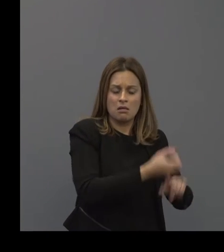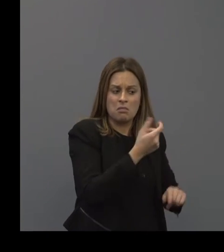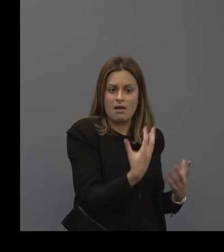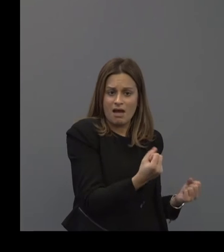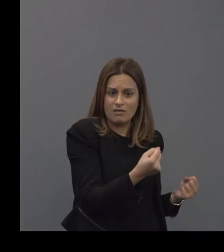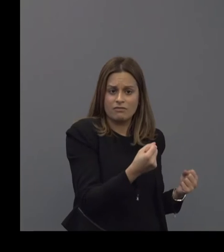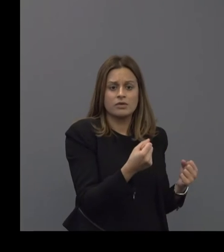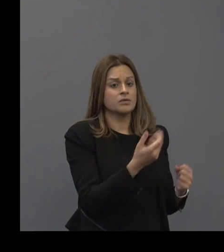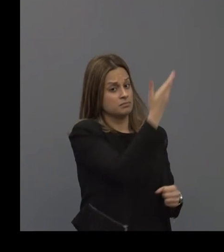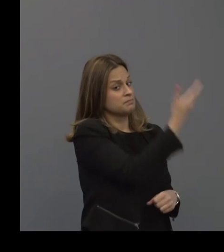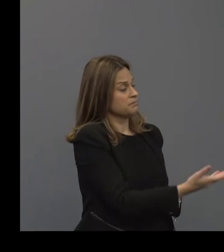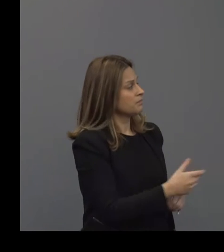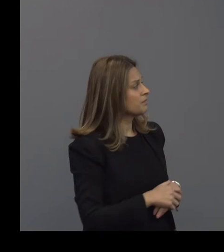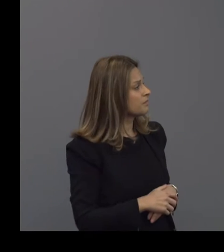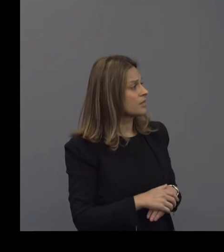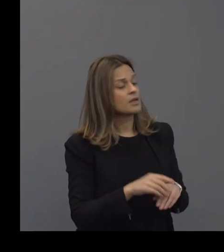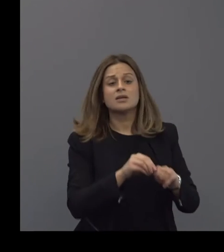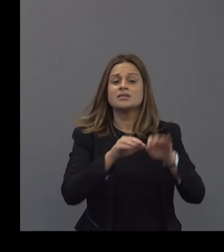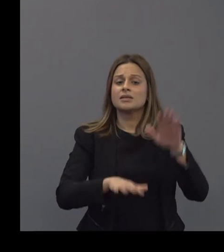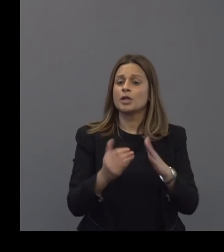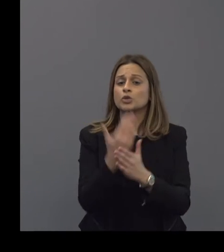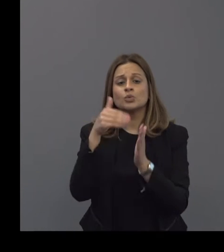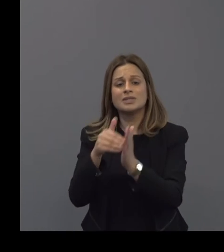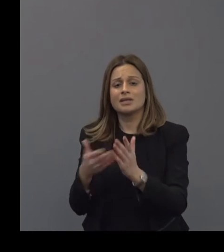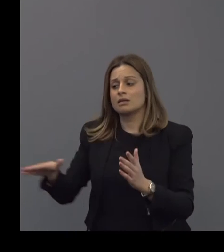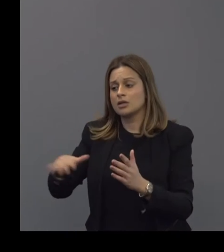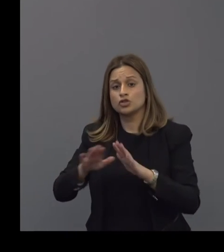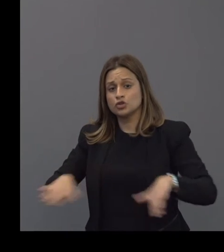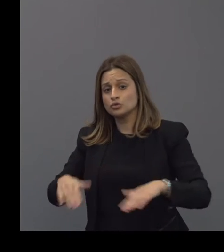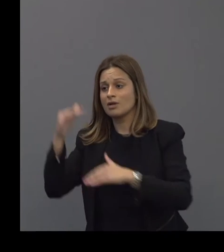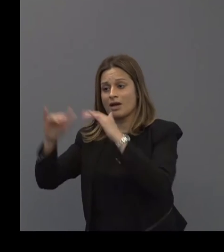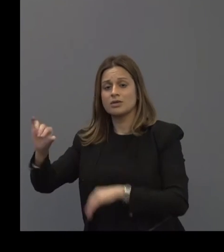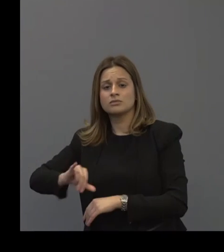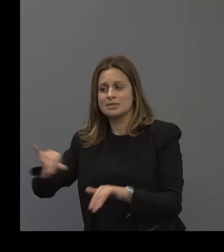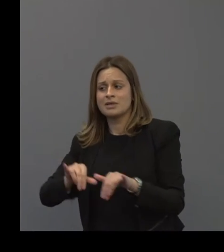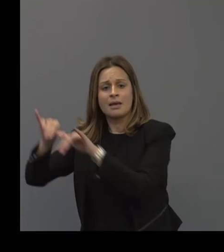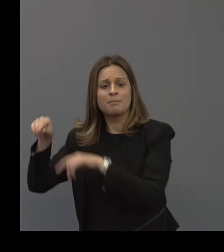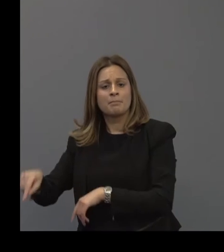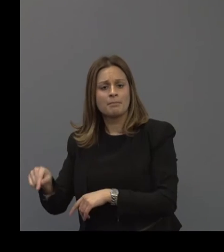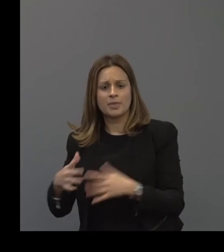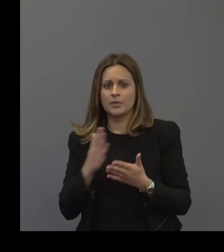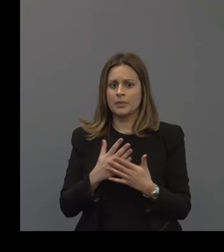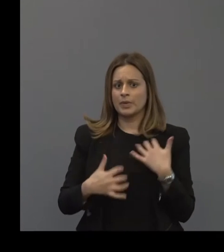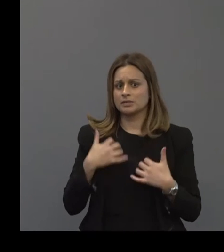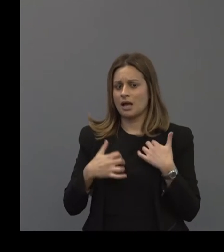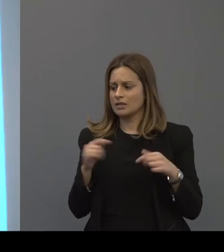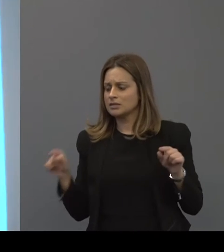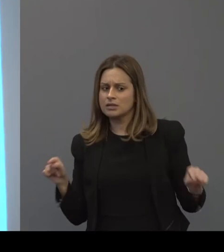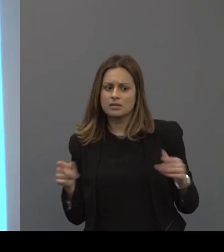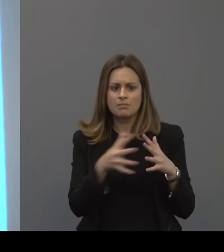And the same thing as I mentioned has been happening in New Zealand both with children and adults. So we're really excited that what